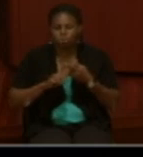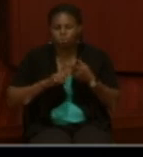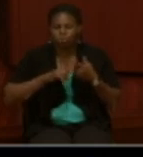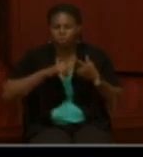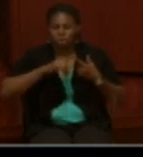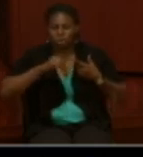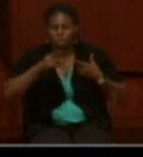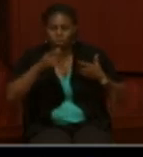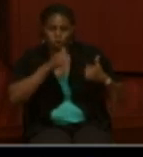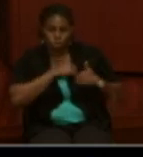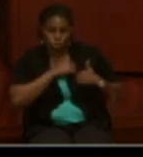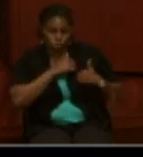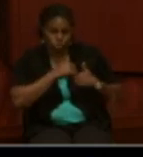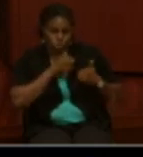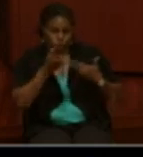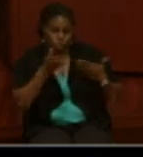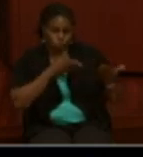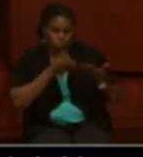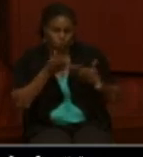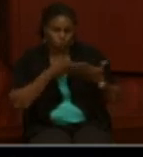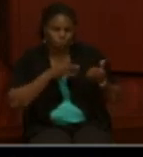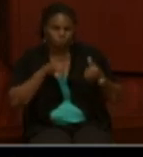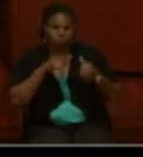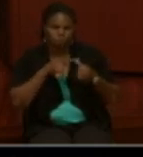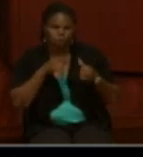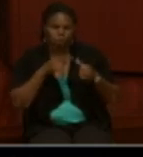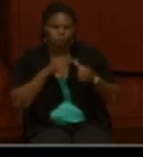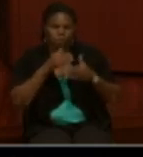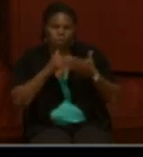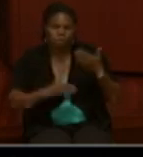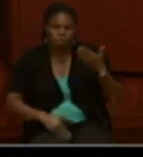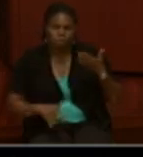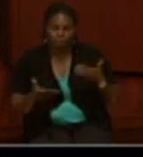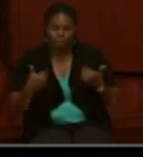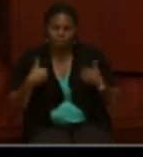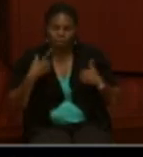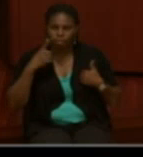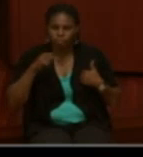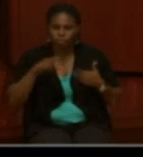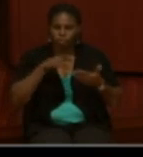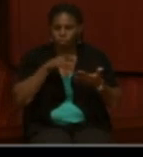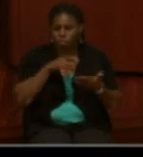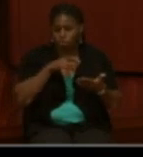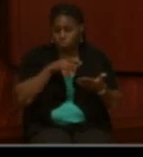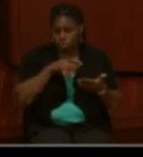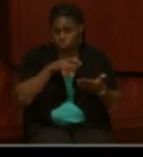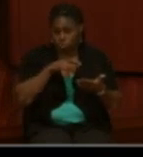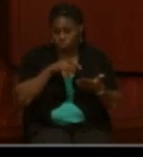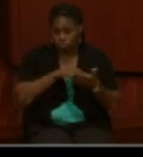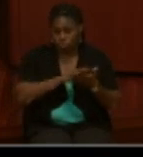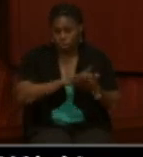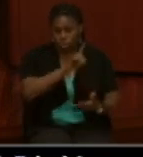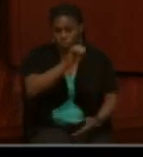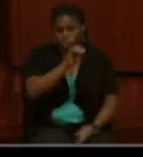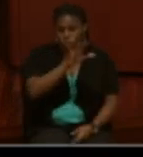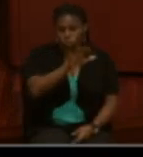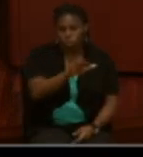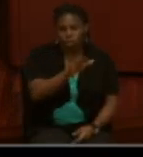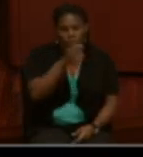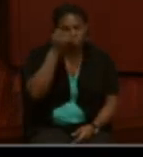So the first listing I have for Record Group 105 is records of the